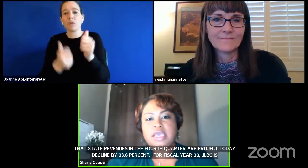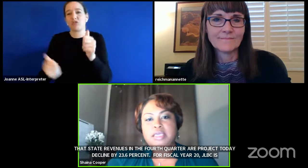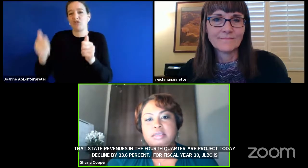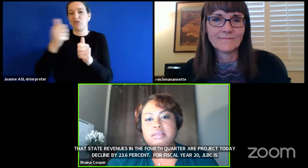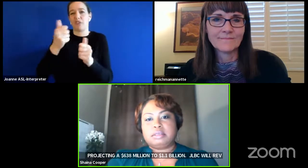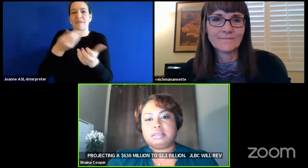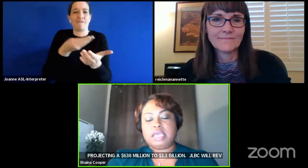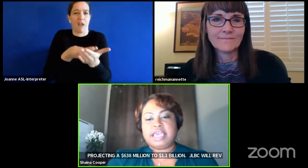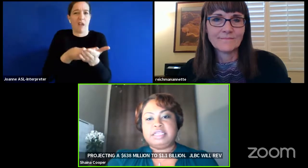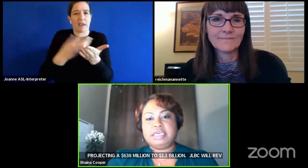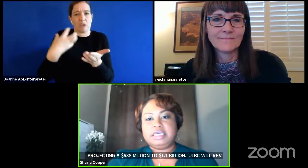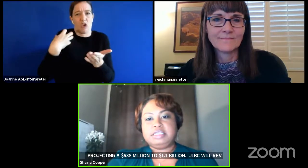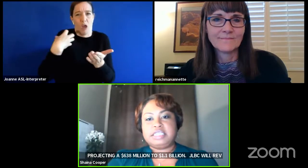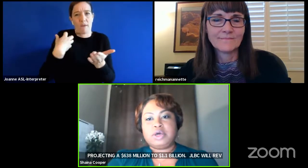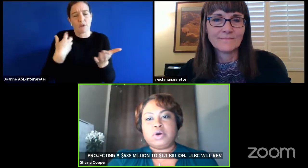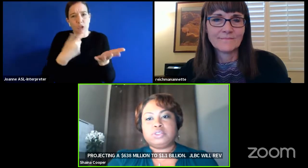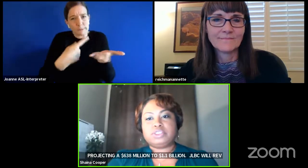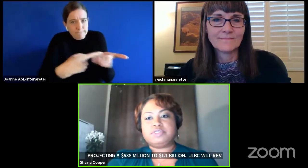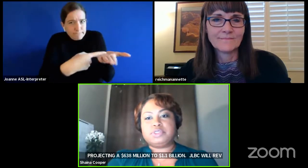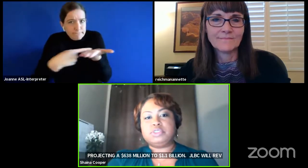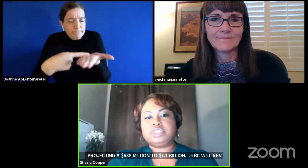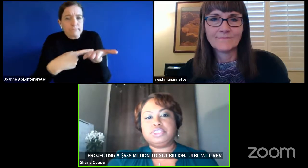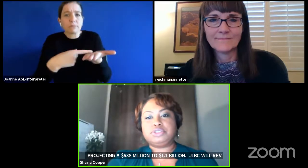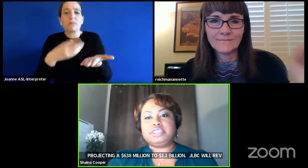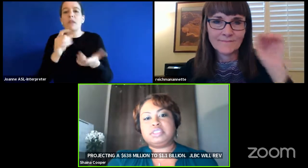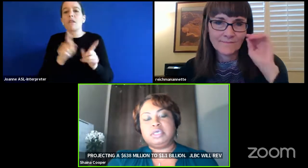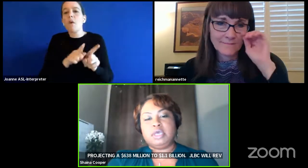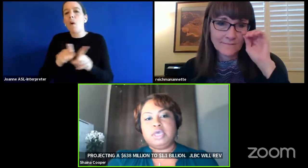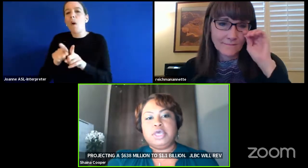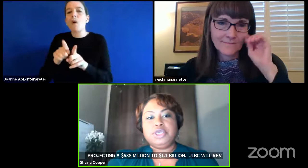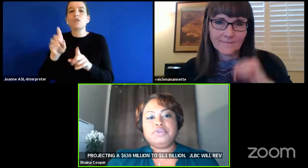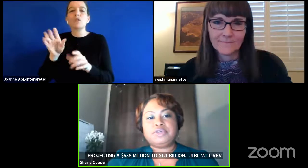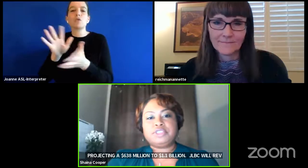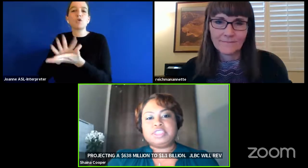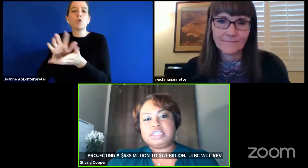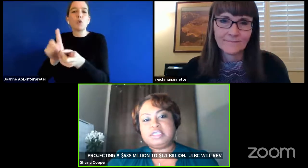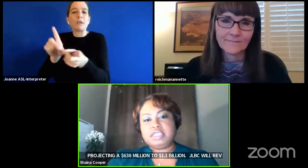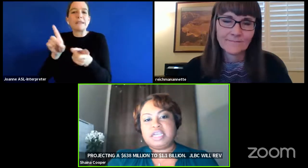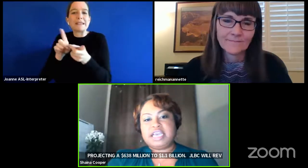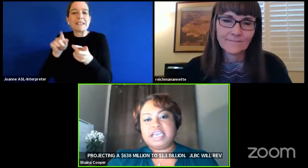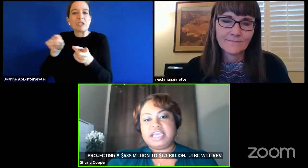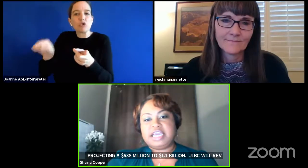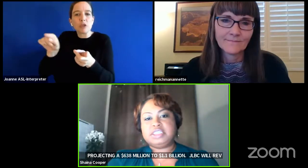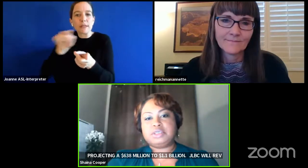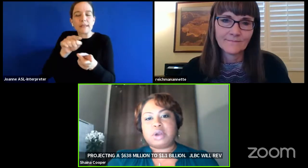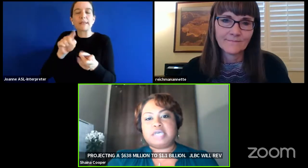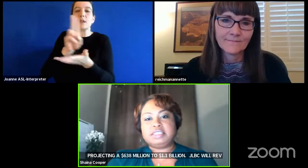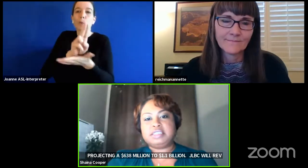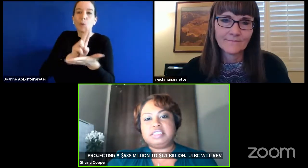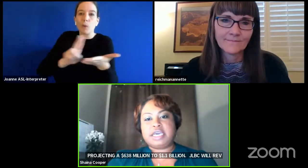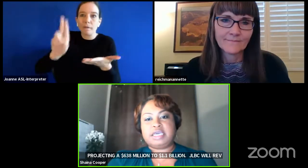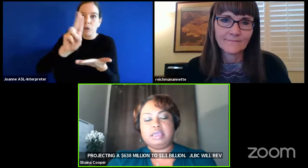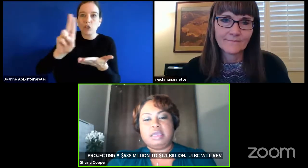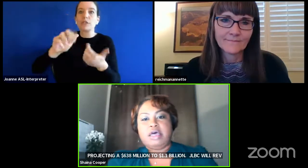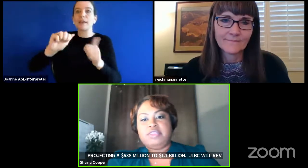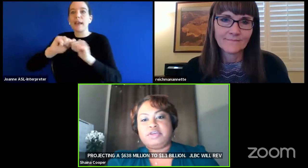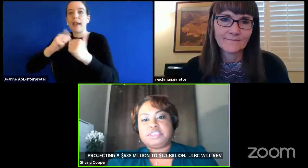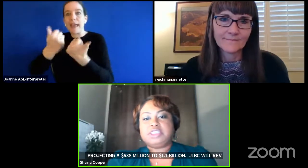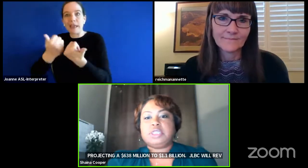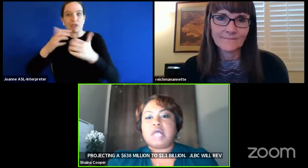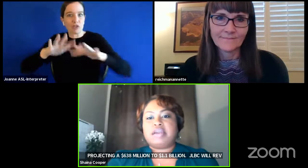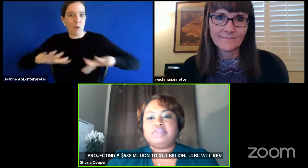and key stakeholders of school districts universities and agencies across the state